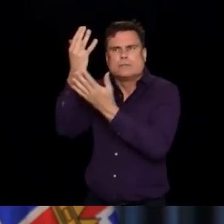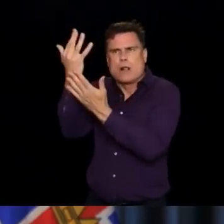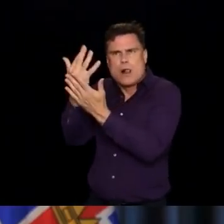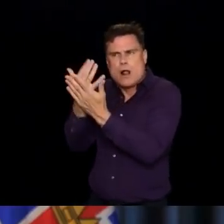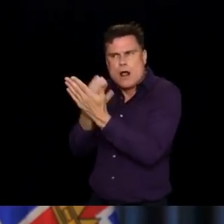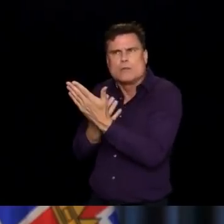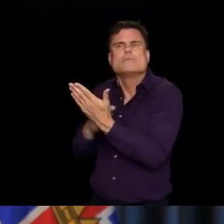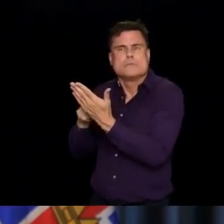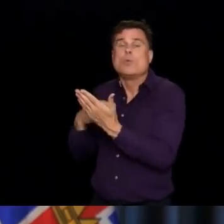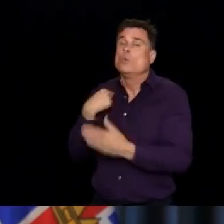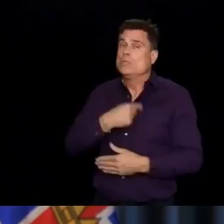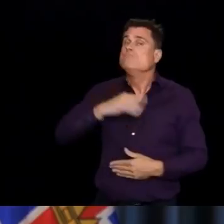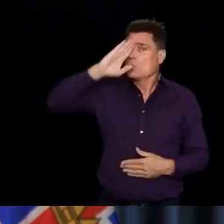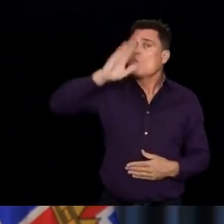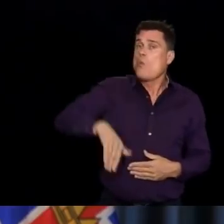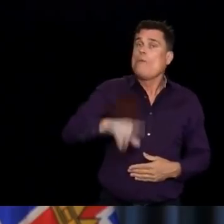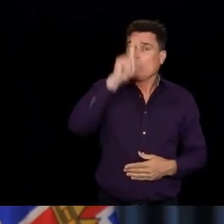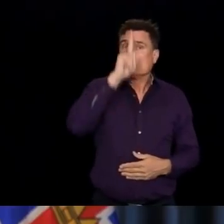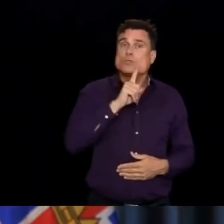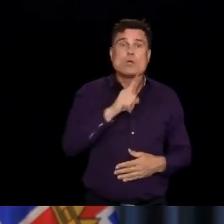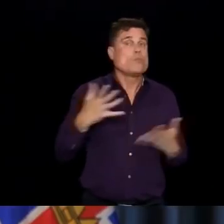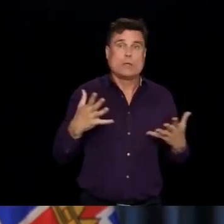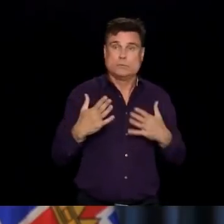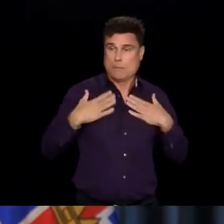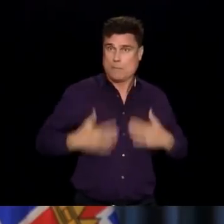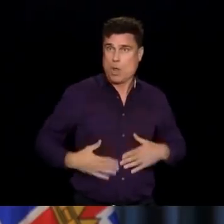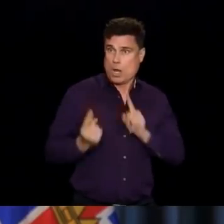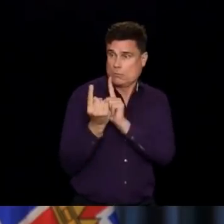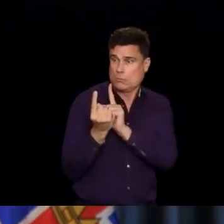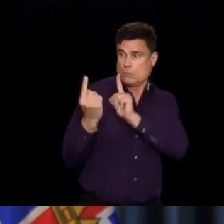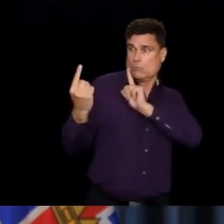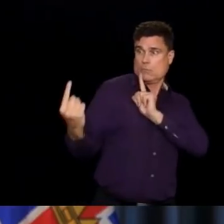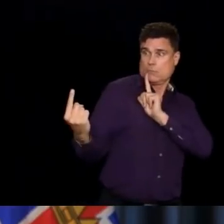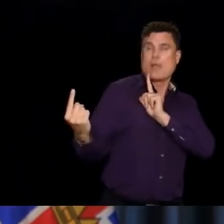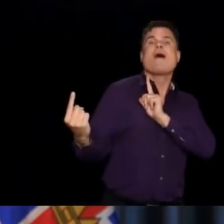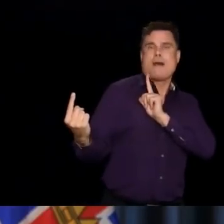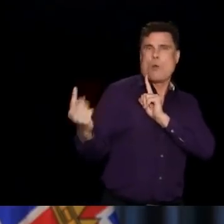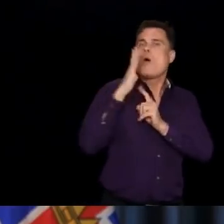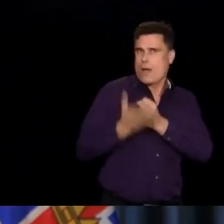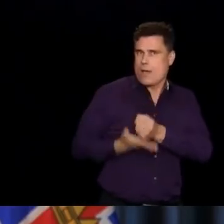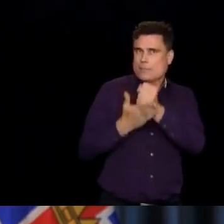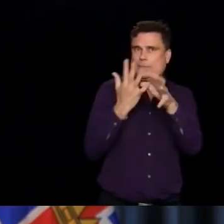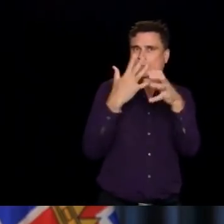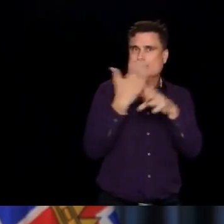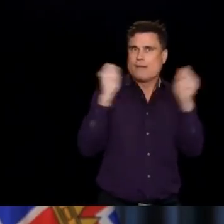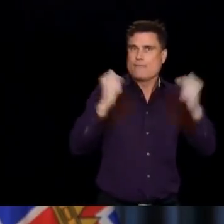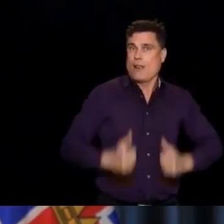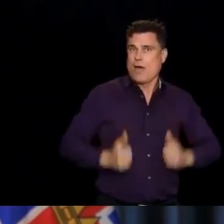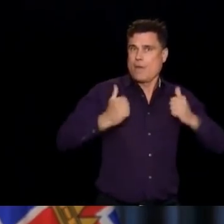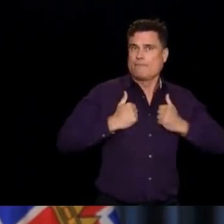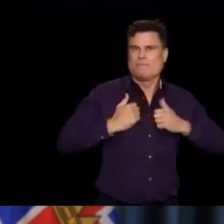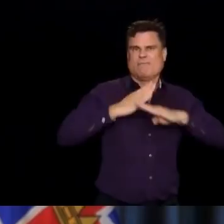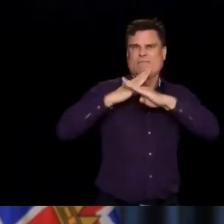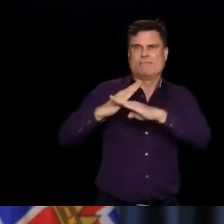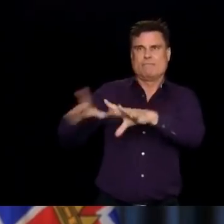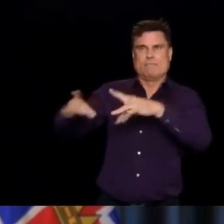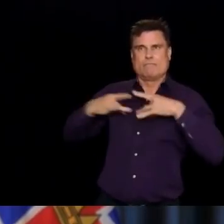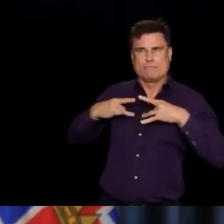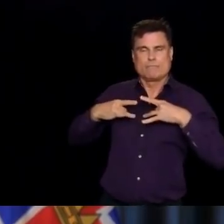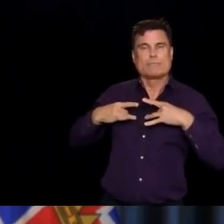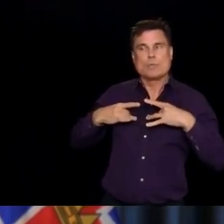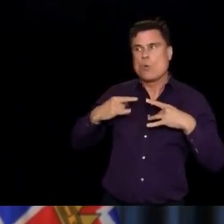saves lives. We know that bending the curve, not the rules, has brought us to this point in our social, surgical and economic renewal.